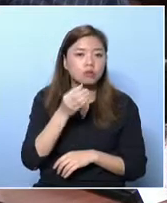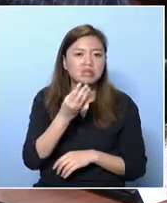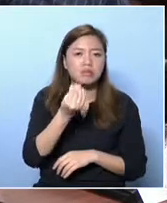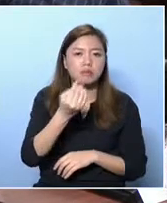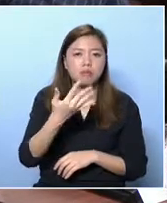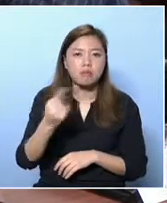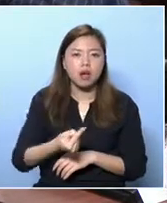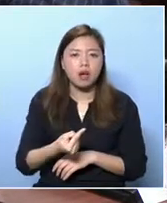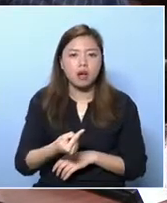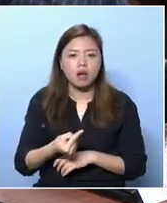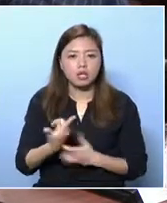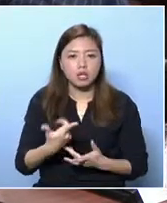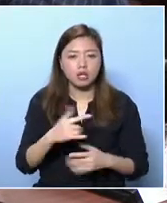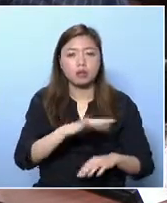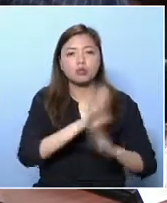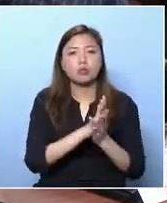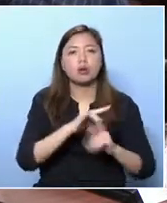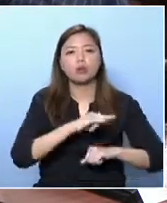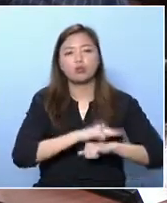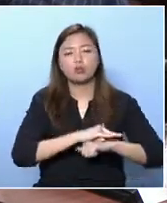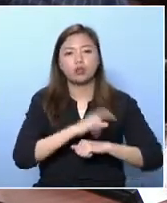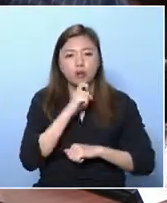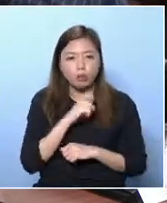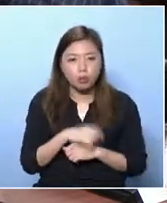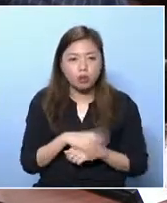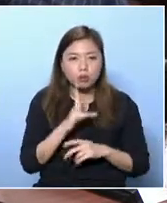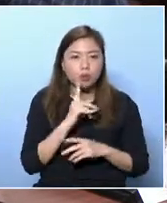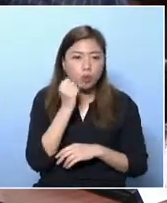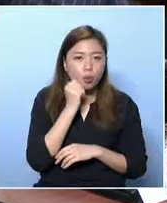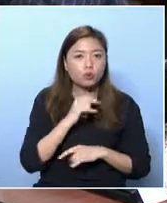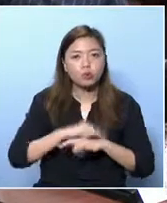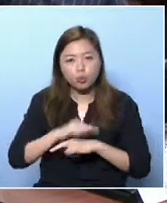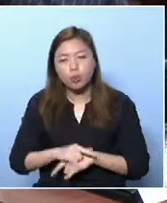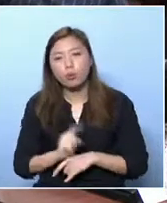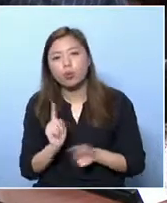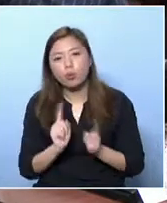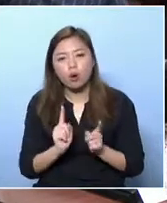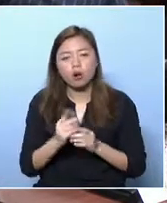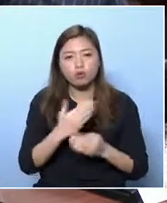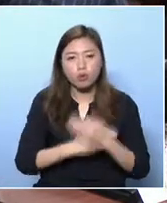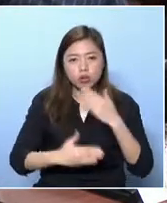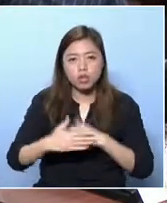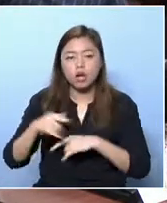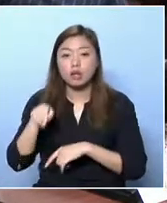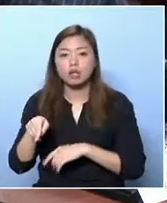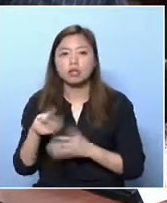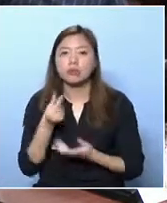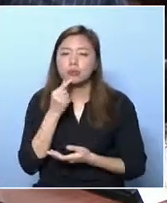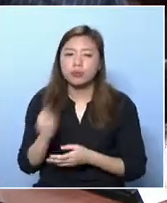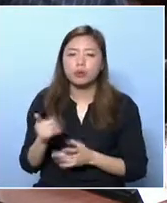We have 400,000 or so people who are on CSSA, who are in poverty.